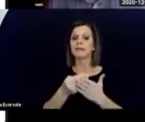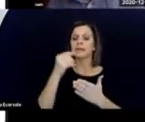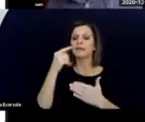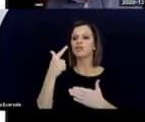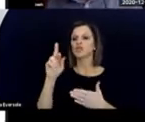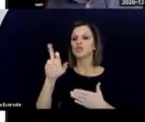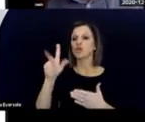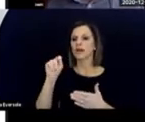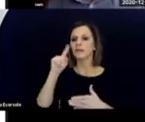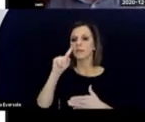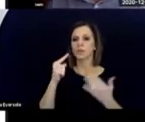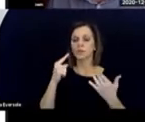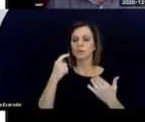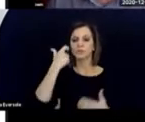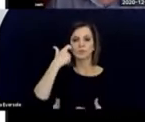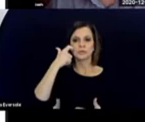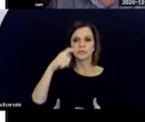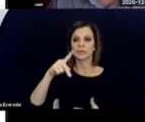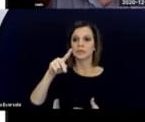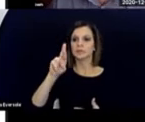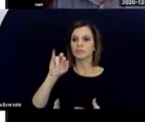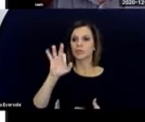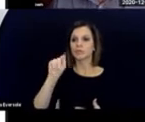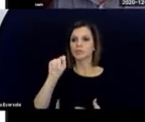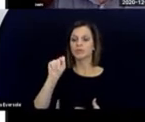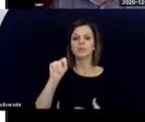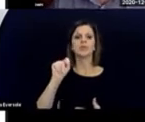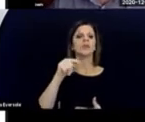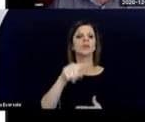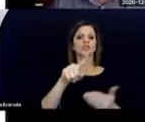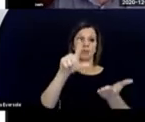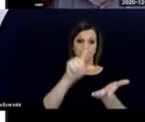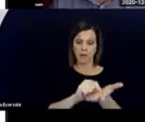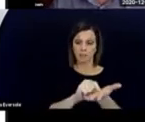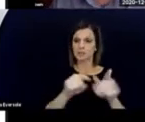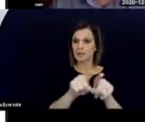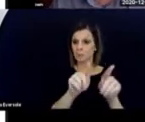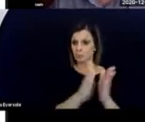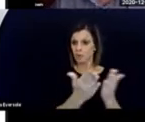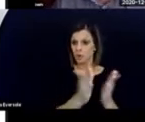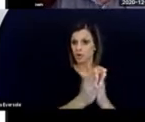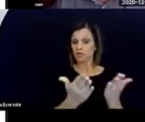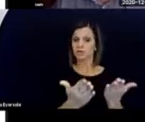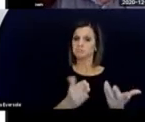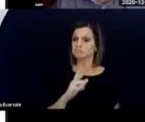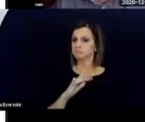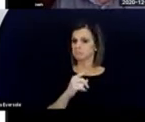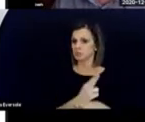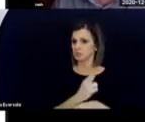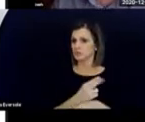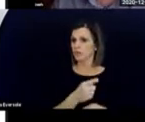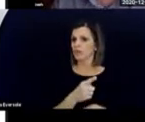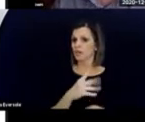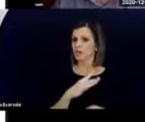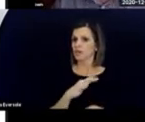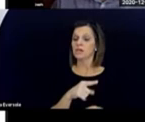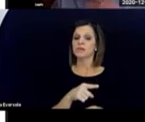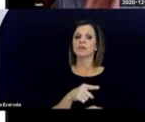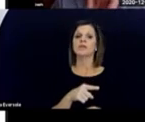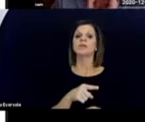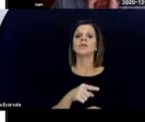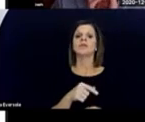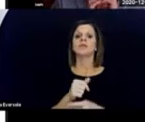a long time ago, and she's published it as a booklet. And it's really useful.